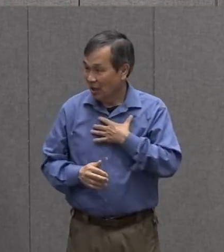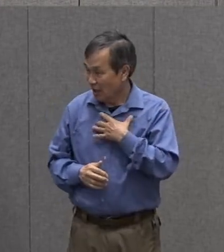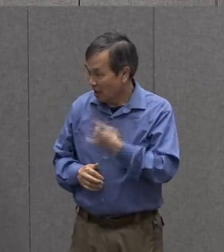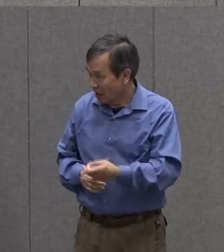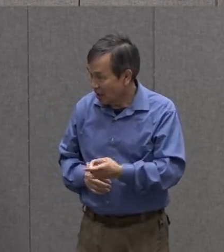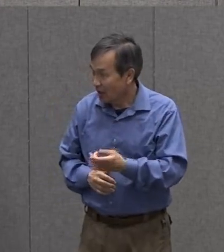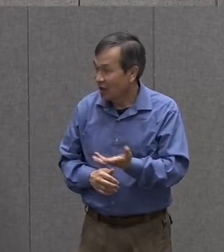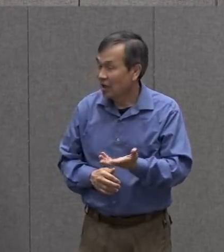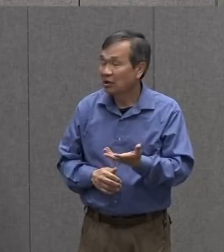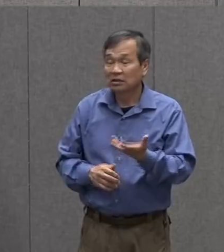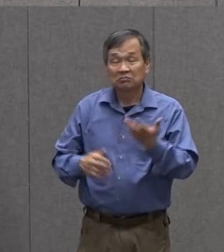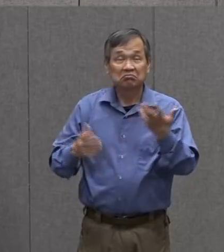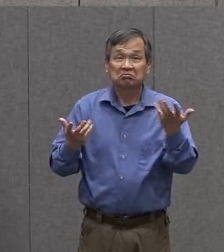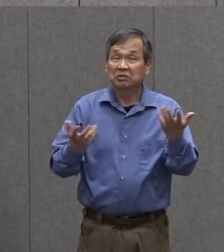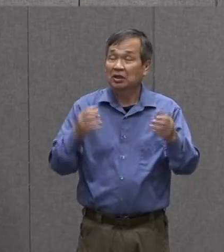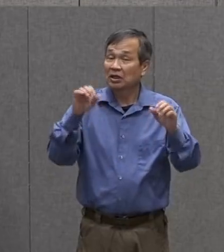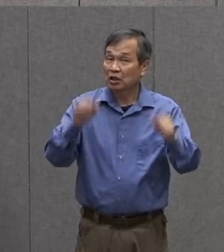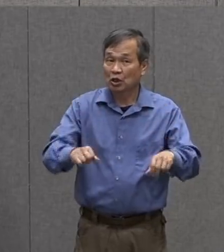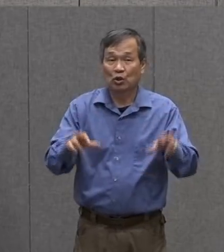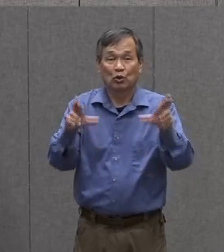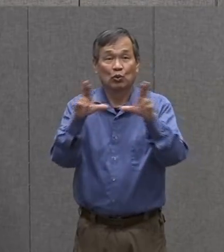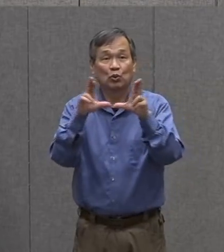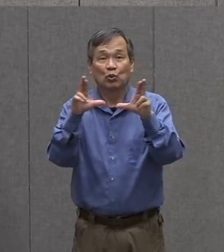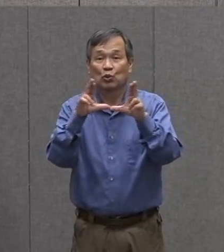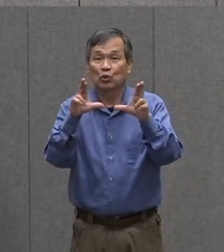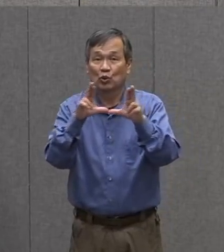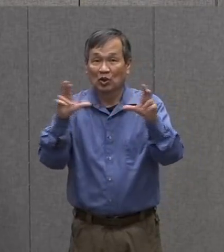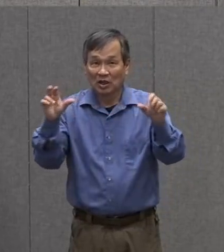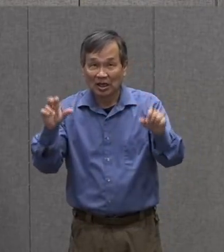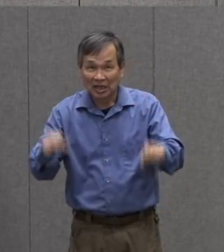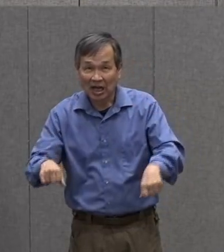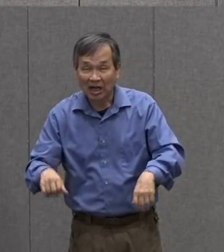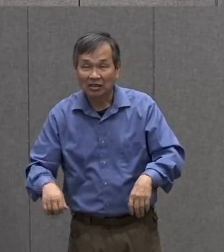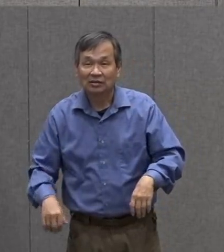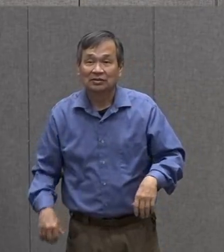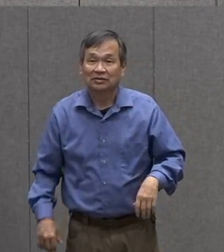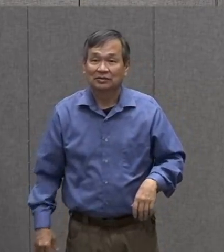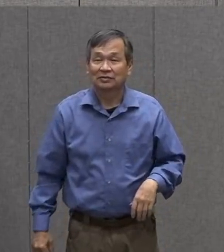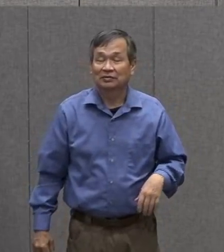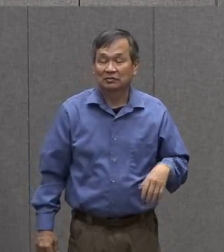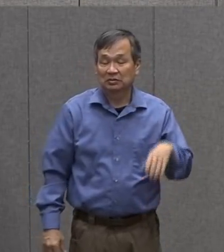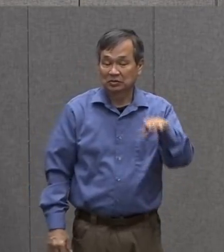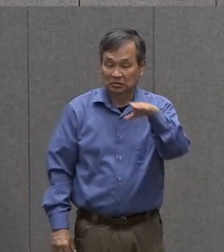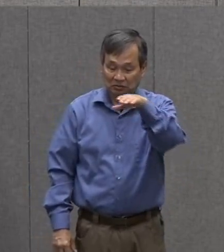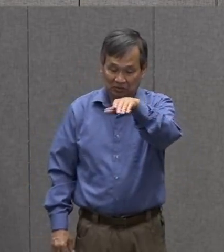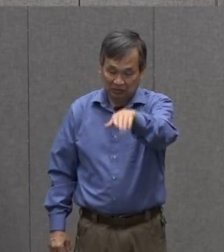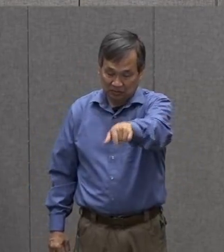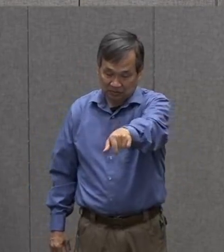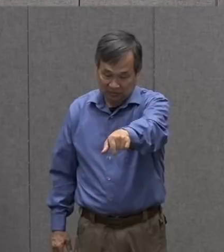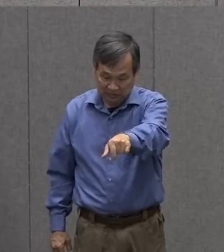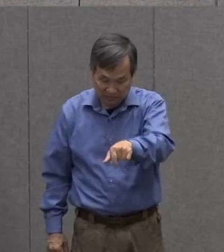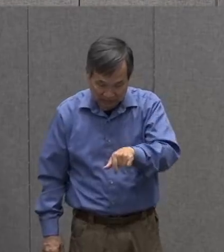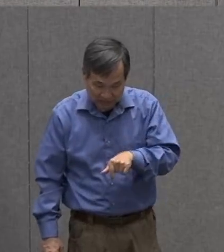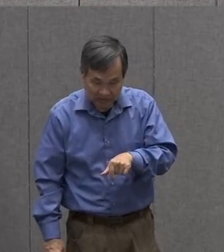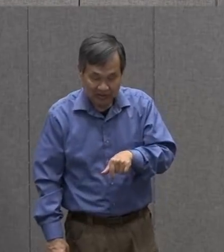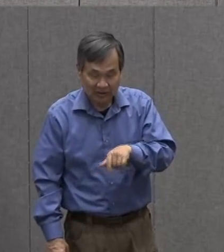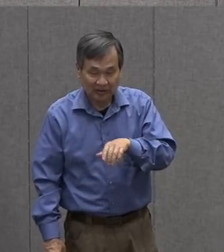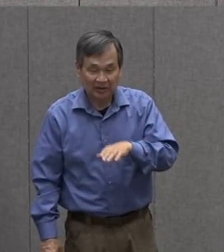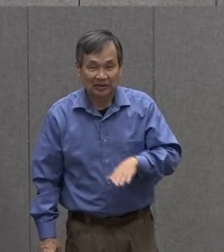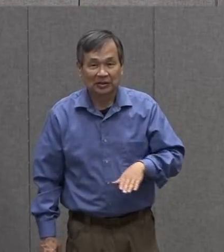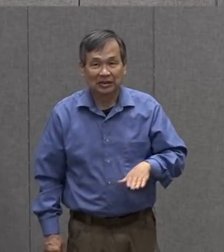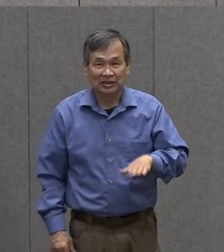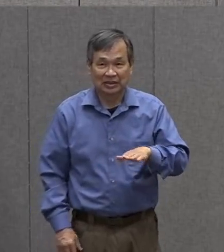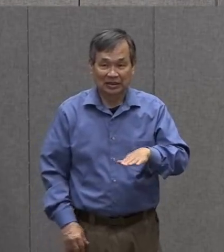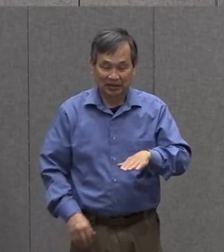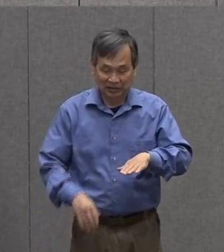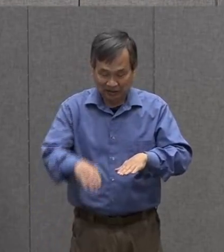have a ruler handy you can use that as well you can lay your ruler flat and gently run it